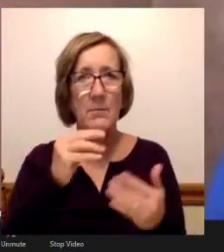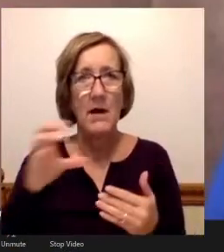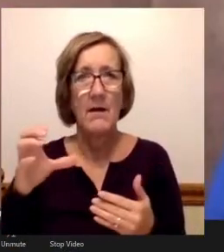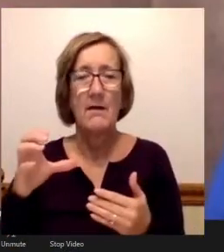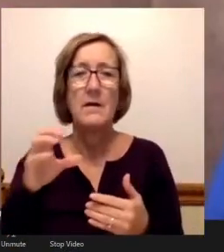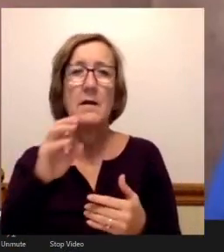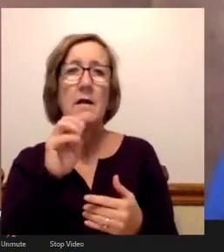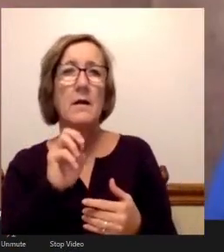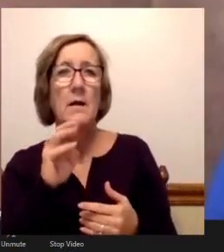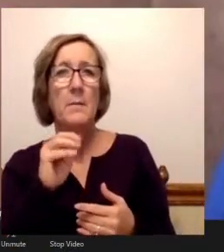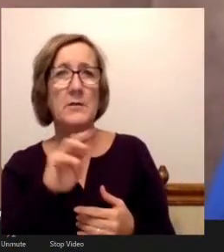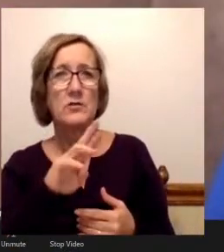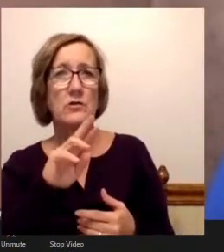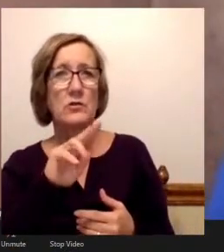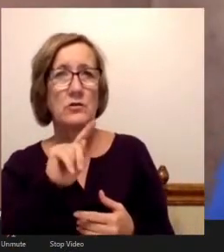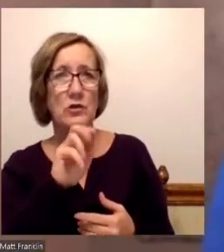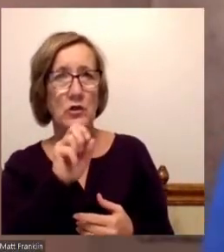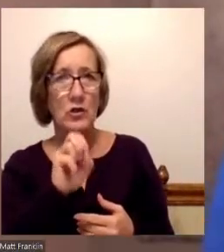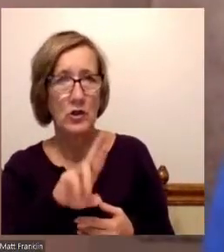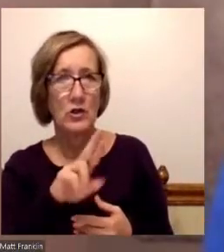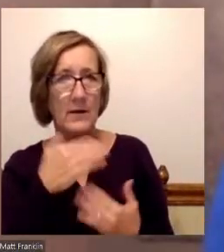thank you very much. Summer?